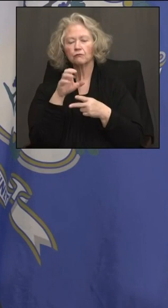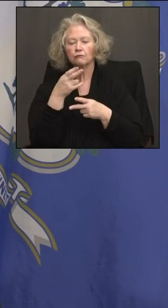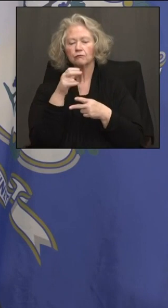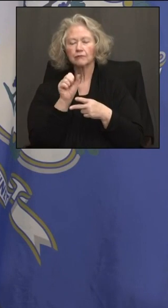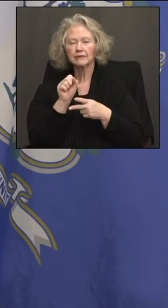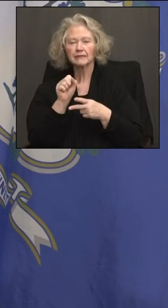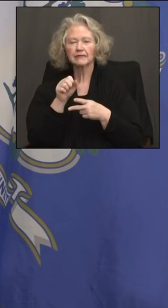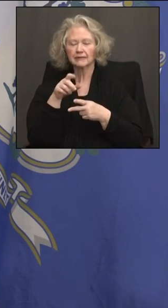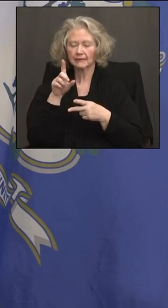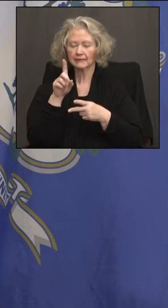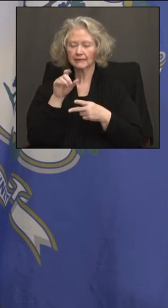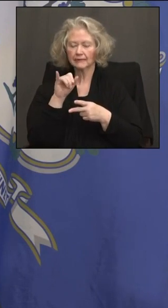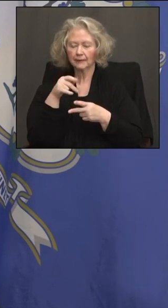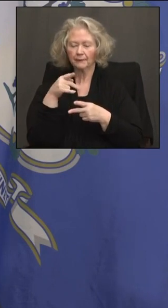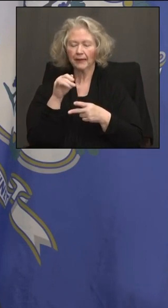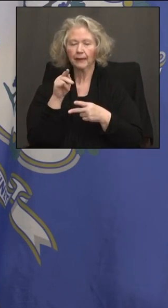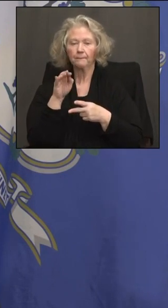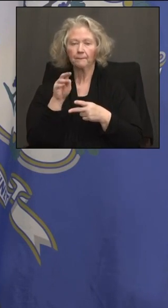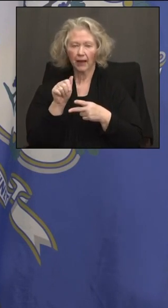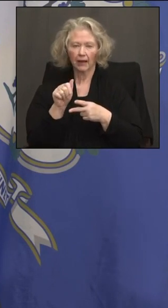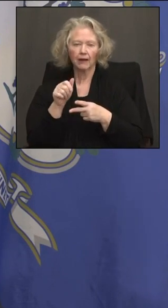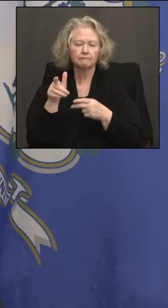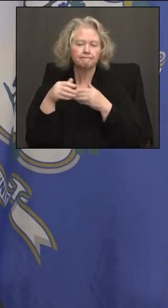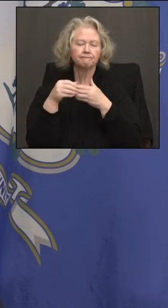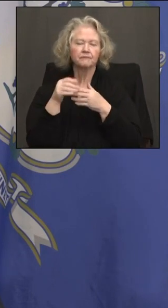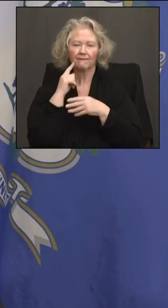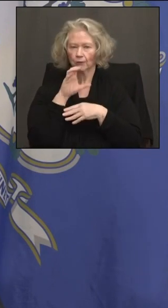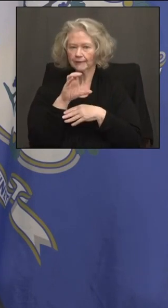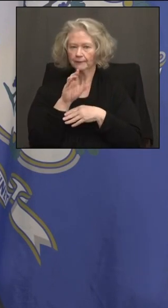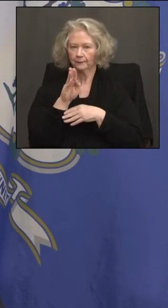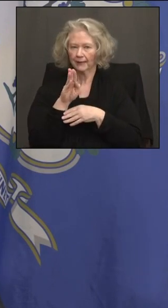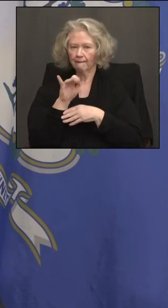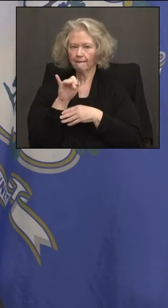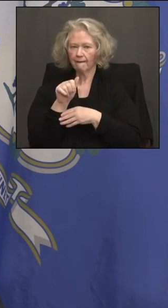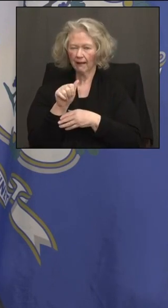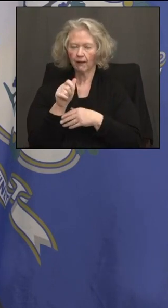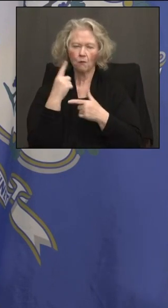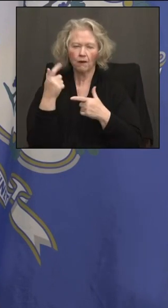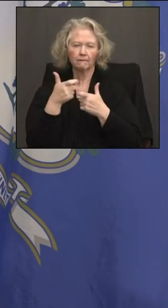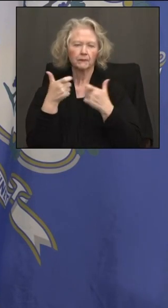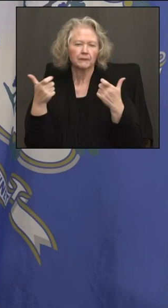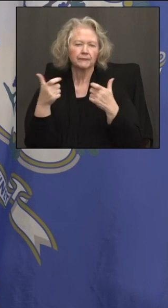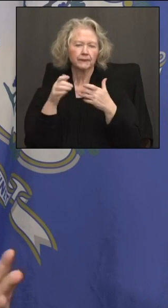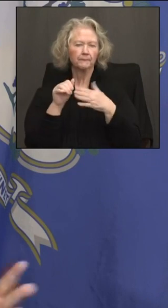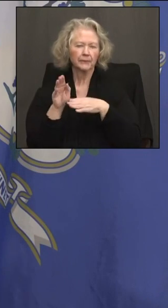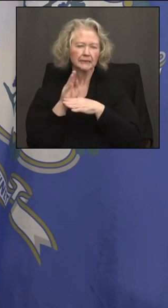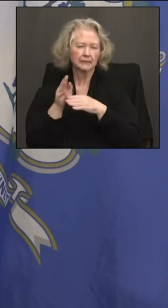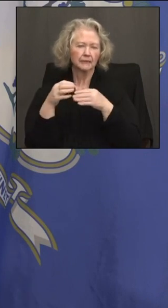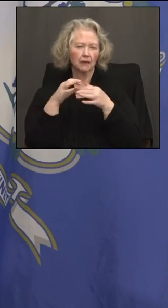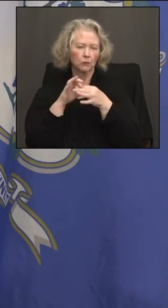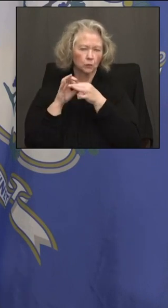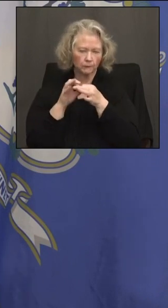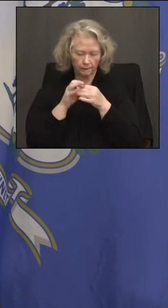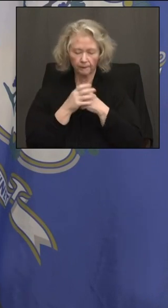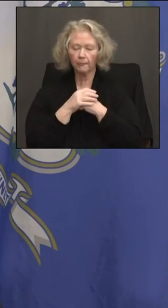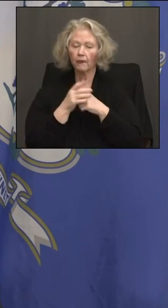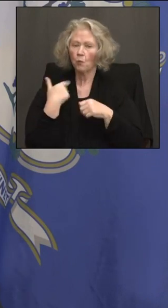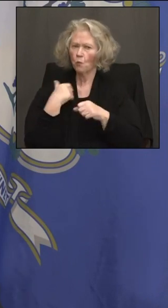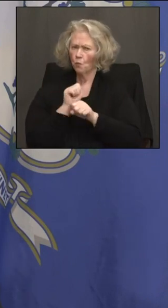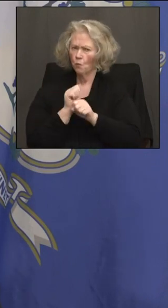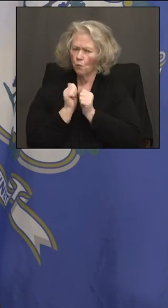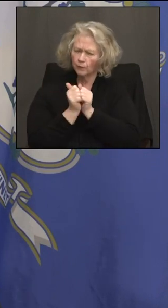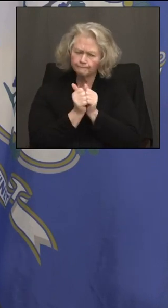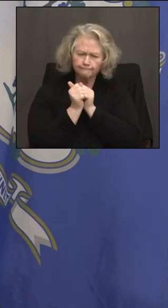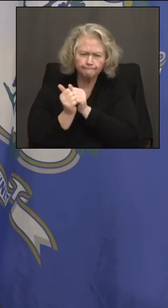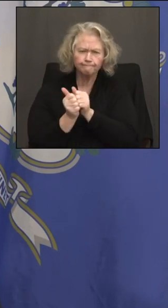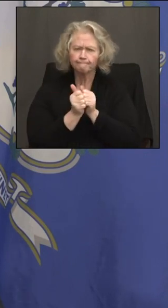CBIA, one of the leading business associations in the state. We work together closely. They work together closely,